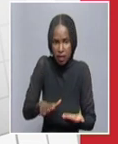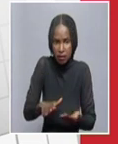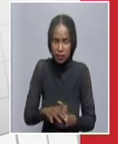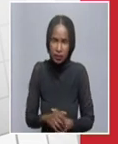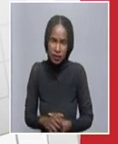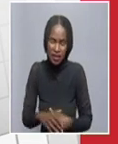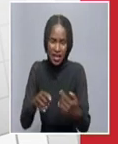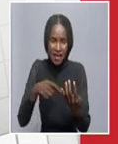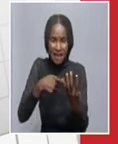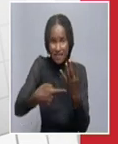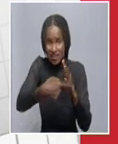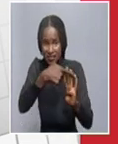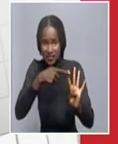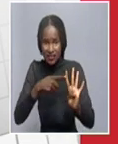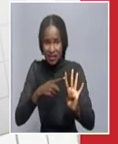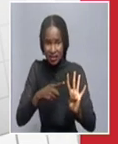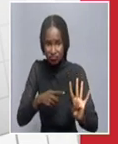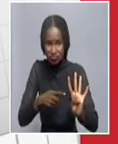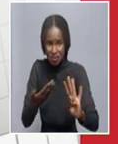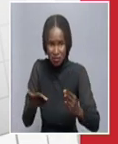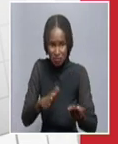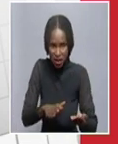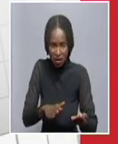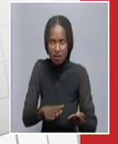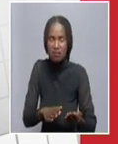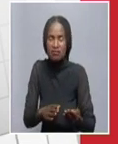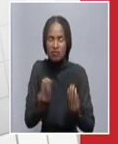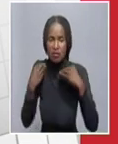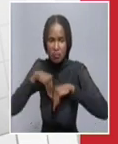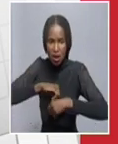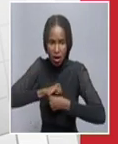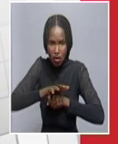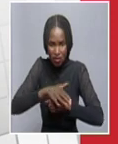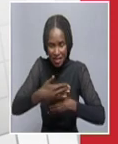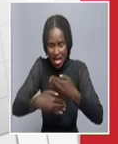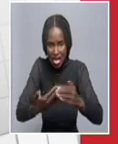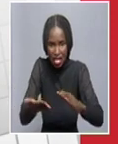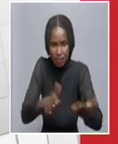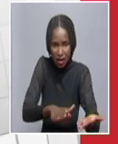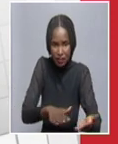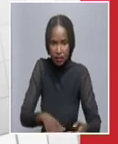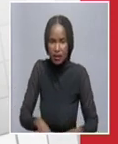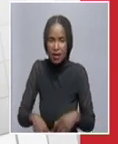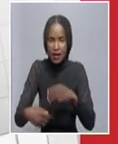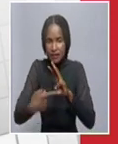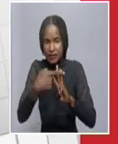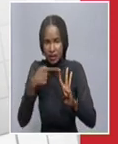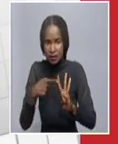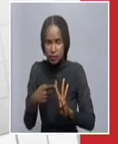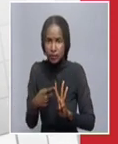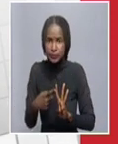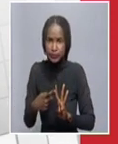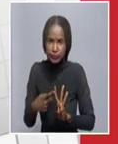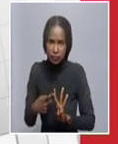All four deaths are classified as COVID-19 deaths, and three people met